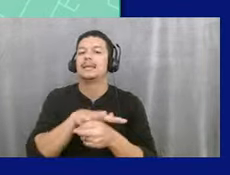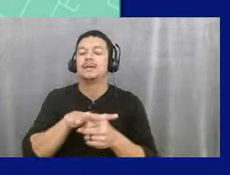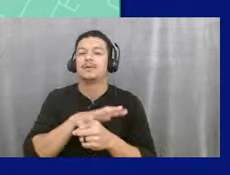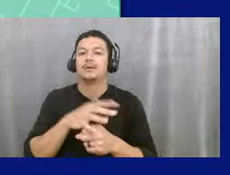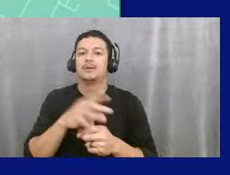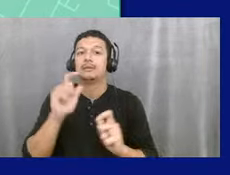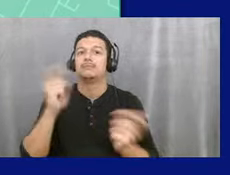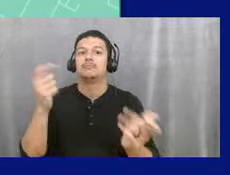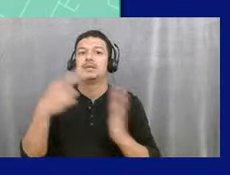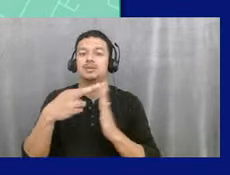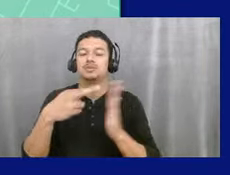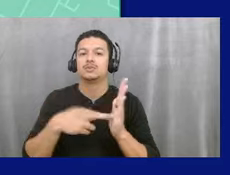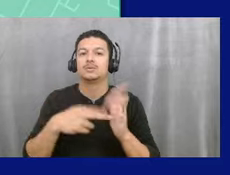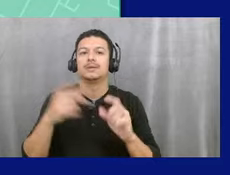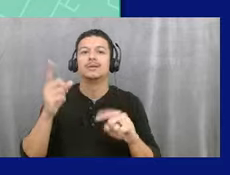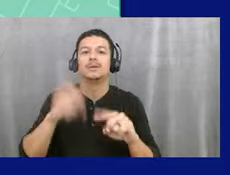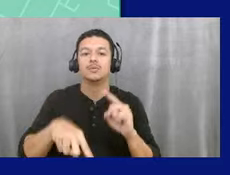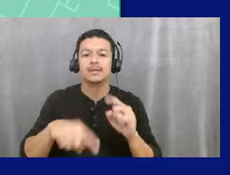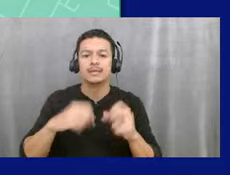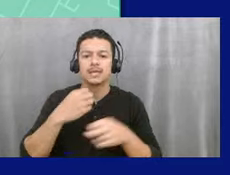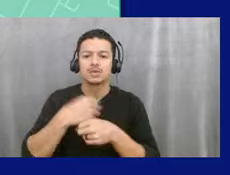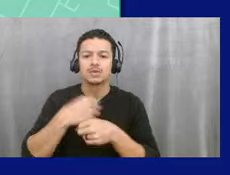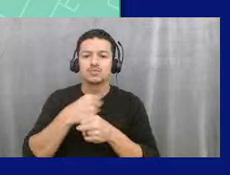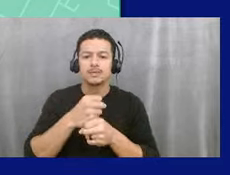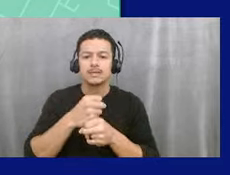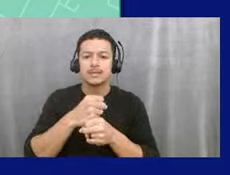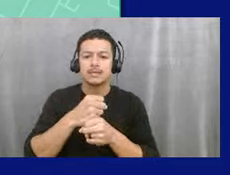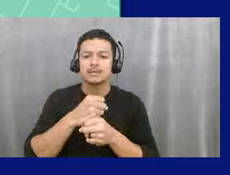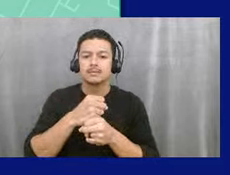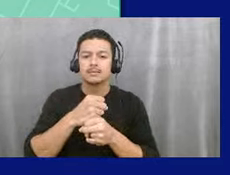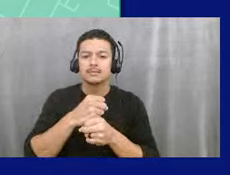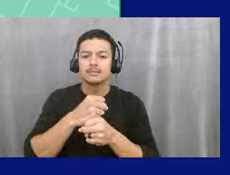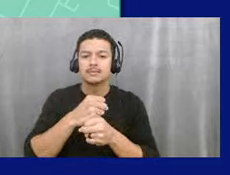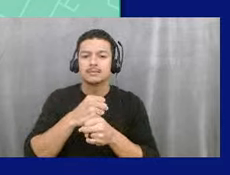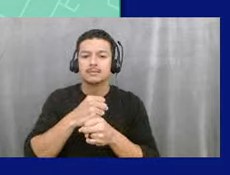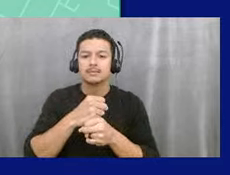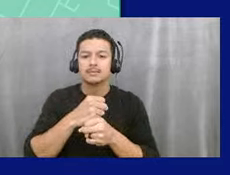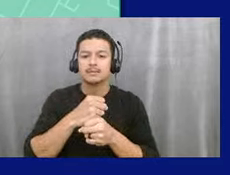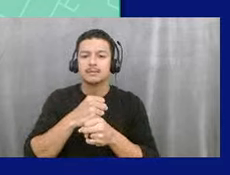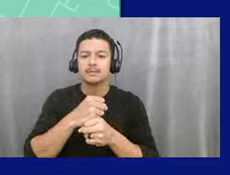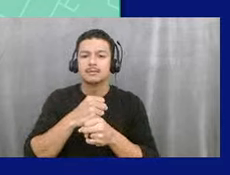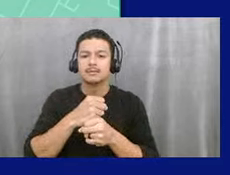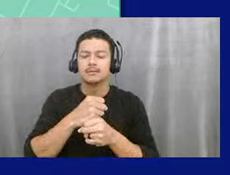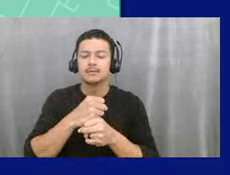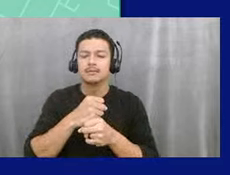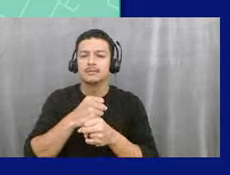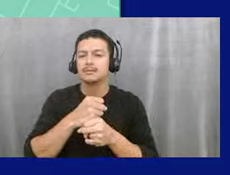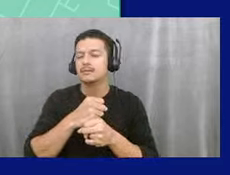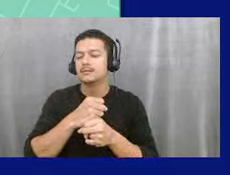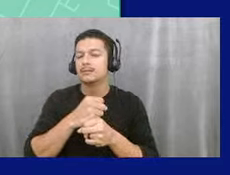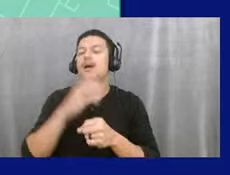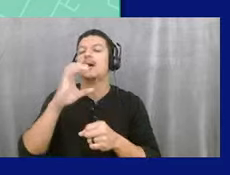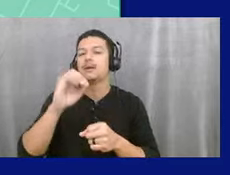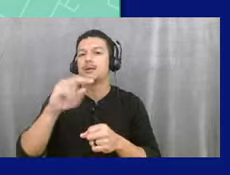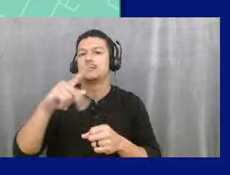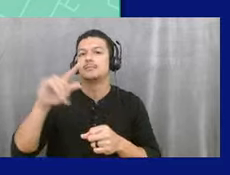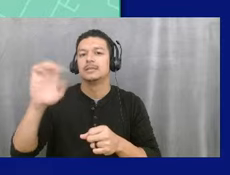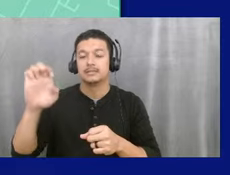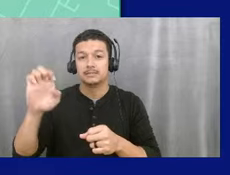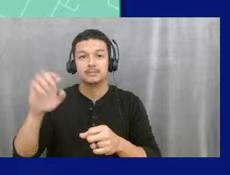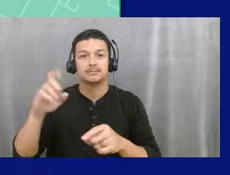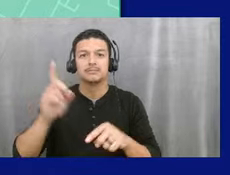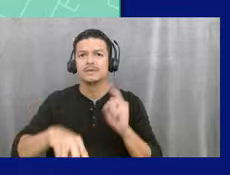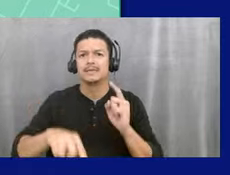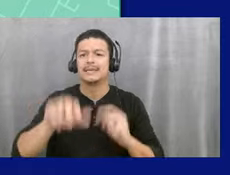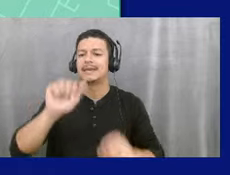can't create enclaves, which means we can't, annex certain areas and leave a hole like